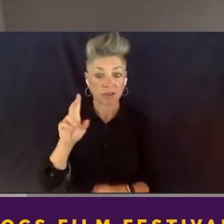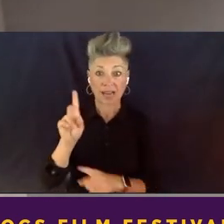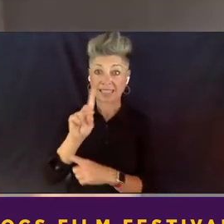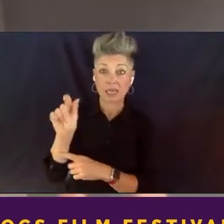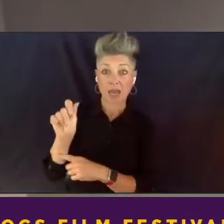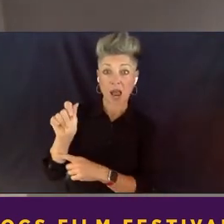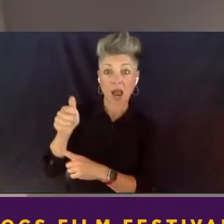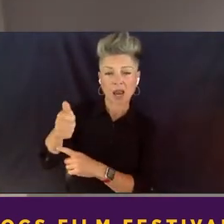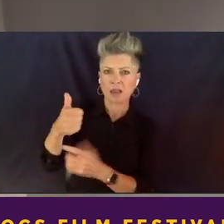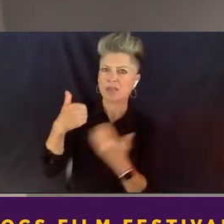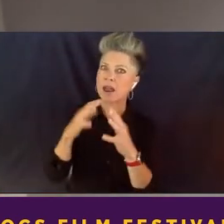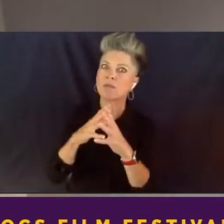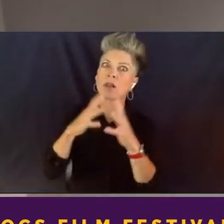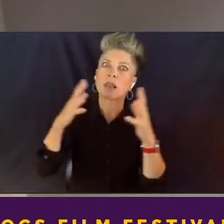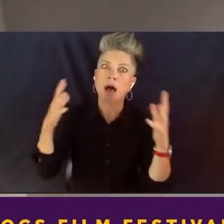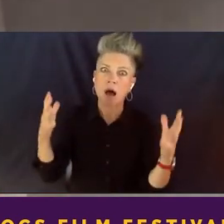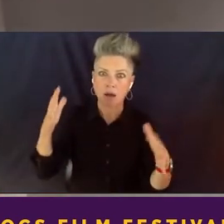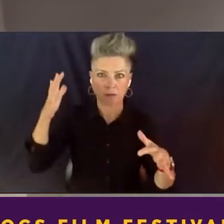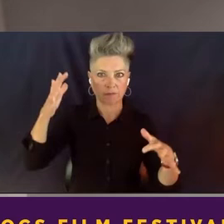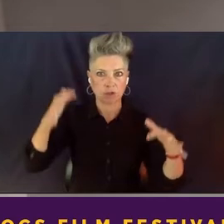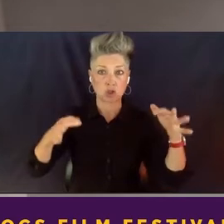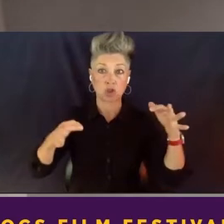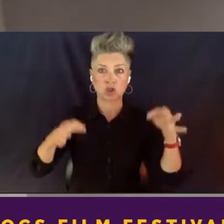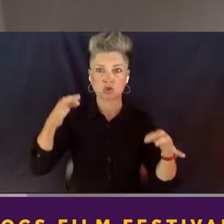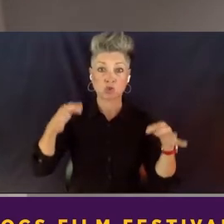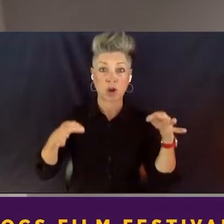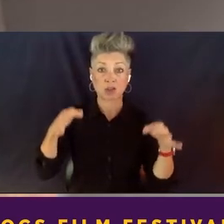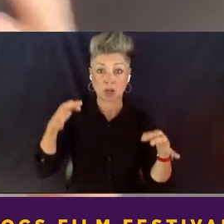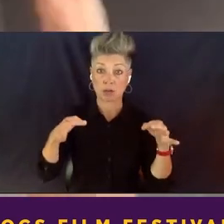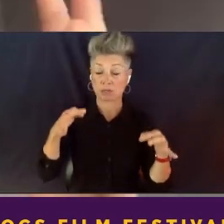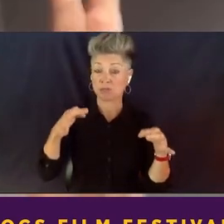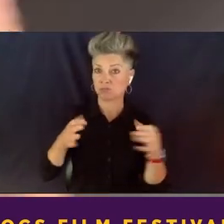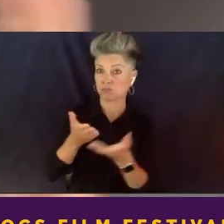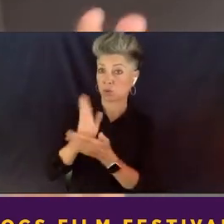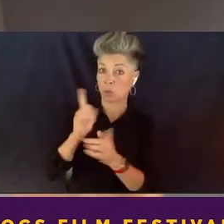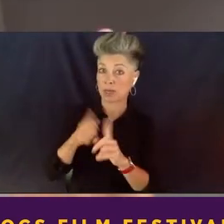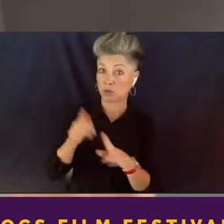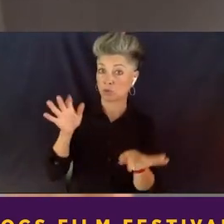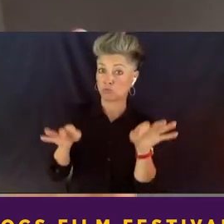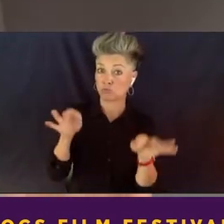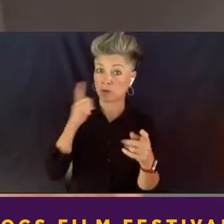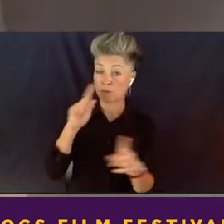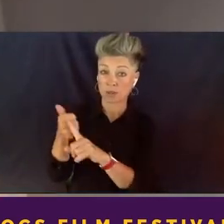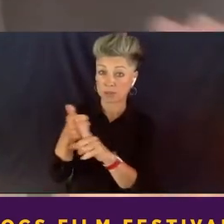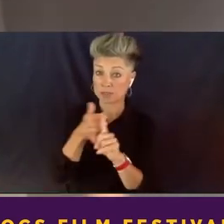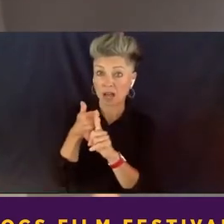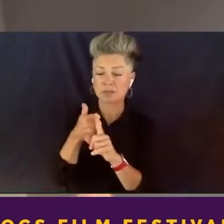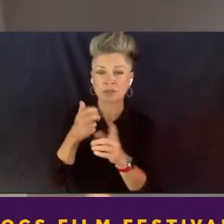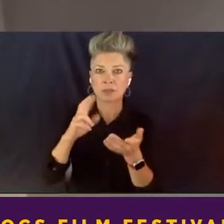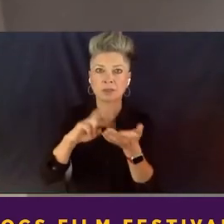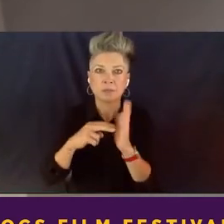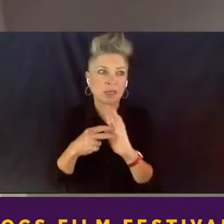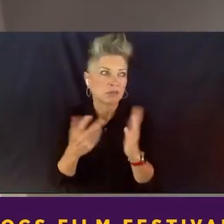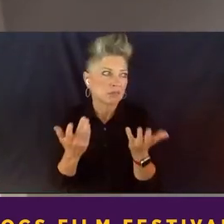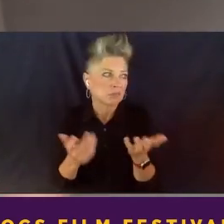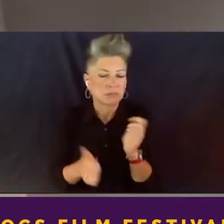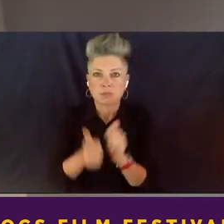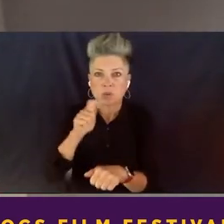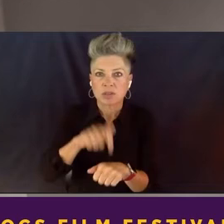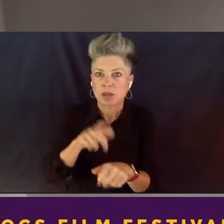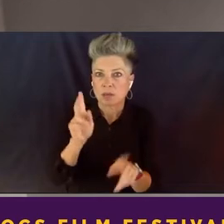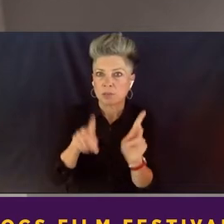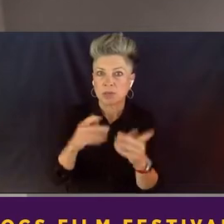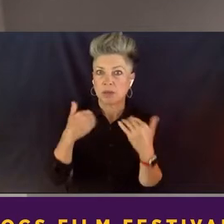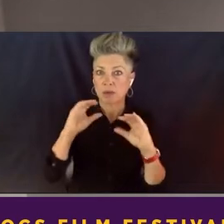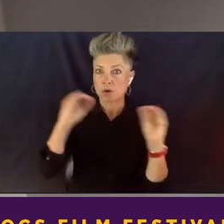have immense amount of discretionary, or discretion, and as a result, there's just this kind of like black box that nobody gets let into about how